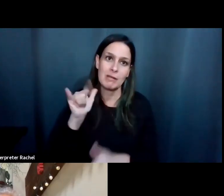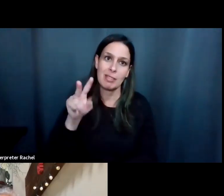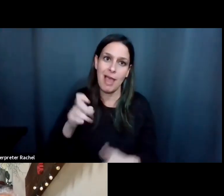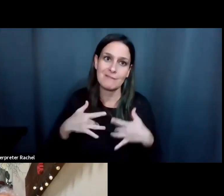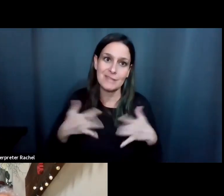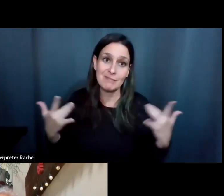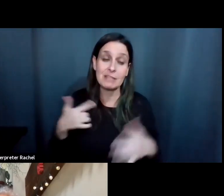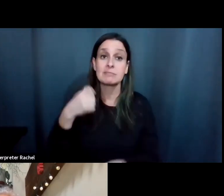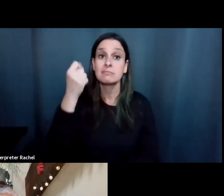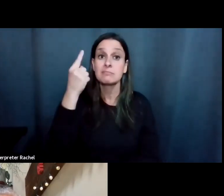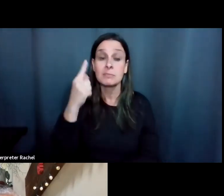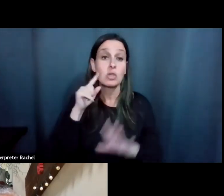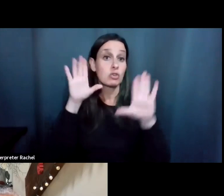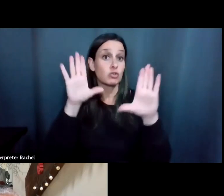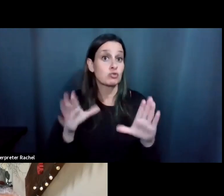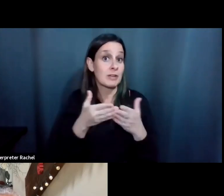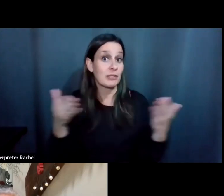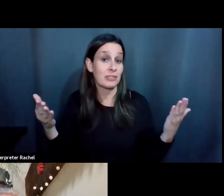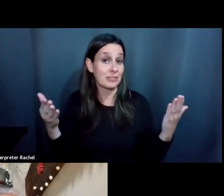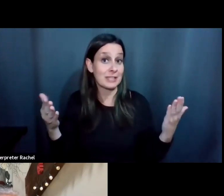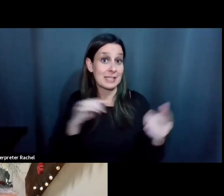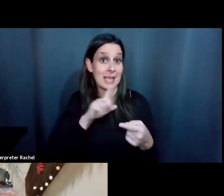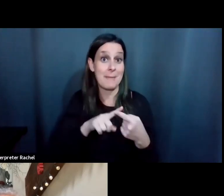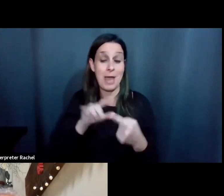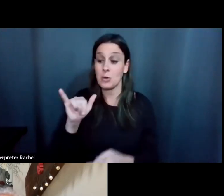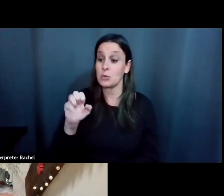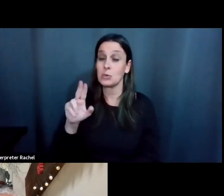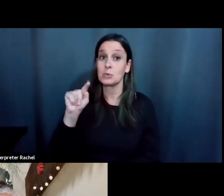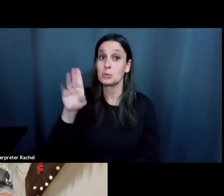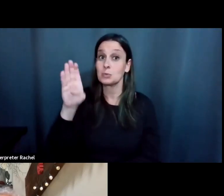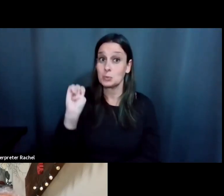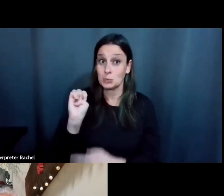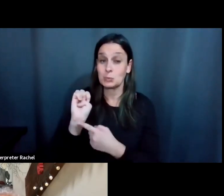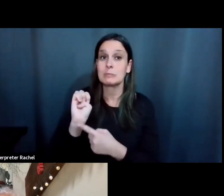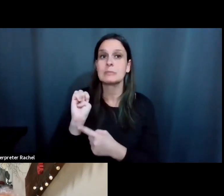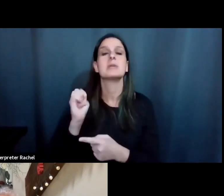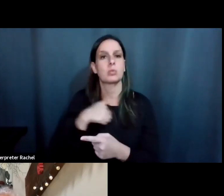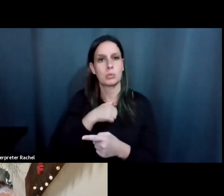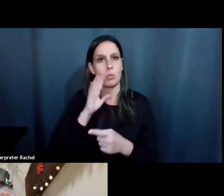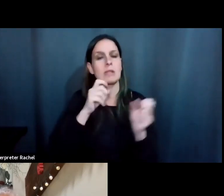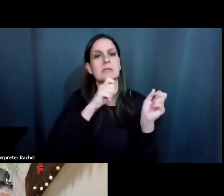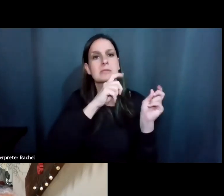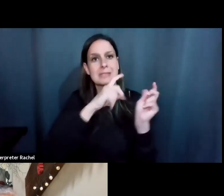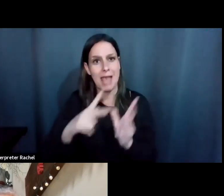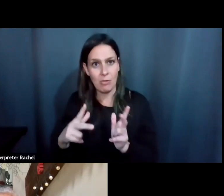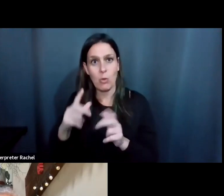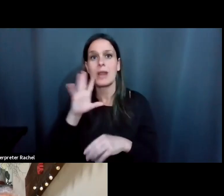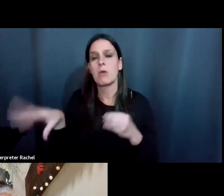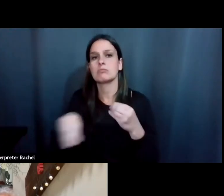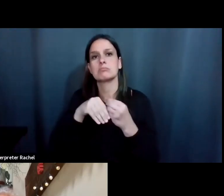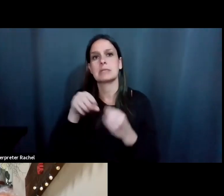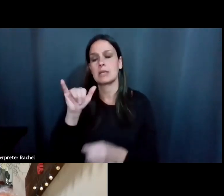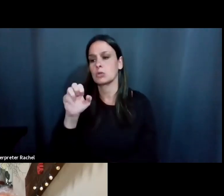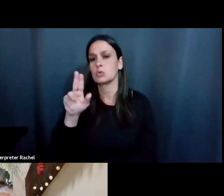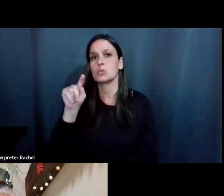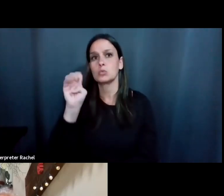However, um, the great thing, um, about YouTube is that we will download this and have captions put on